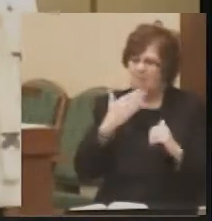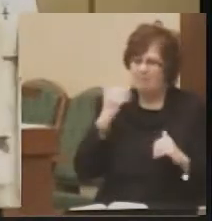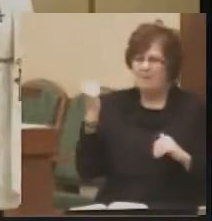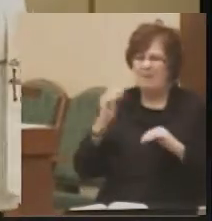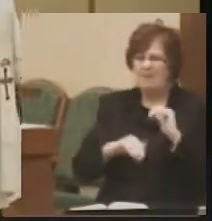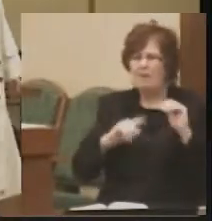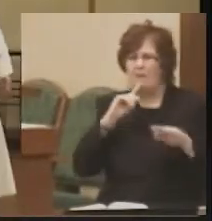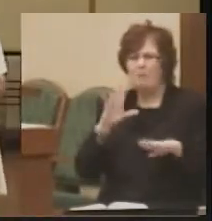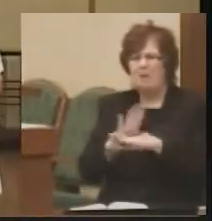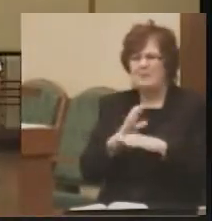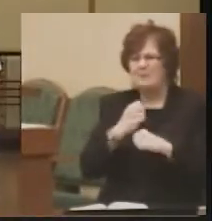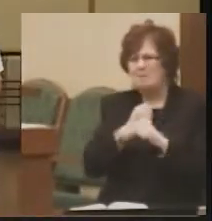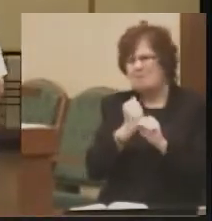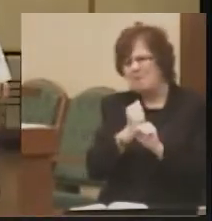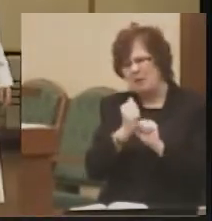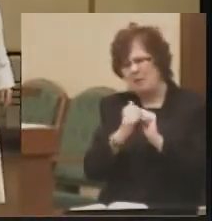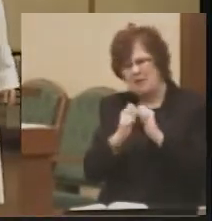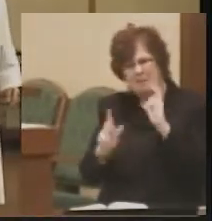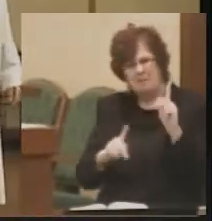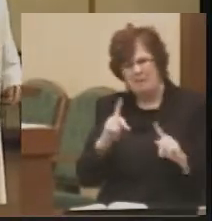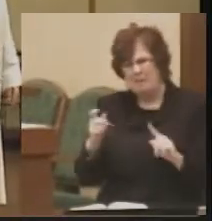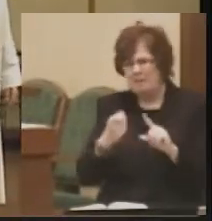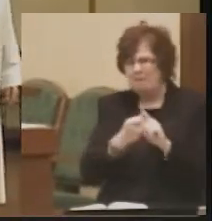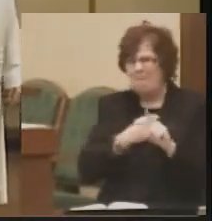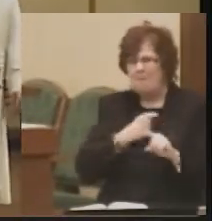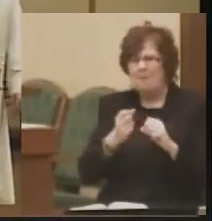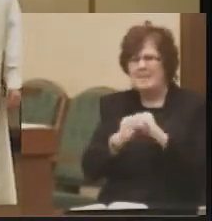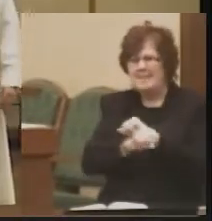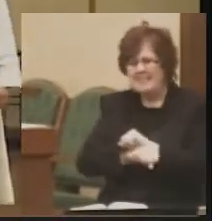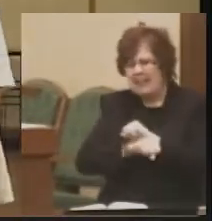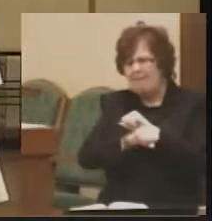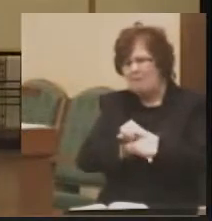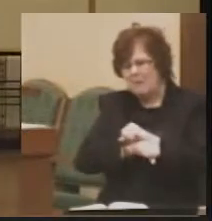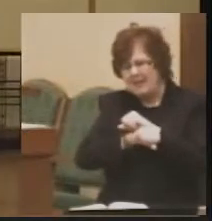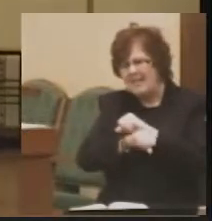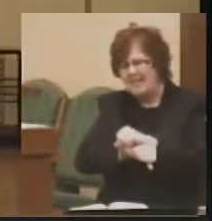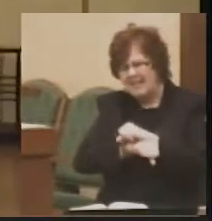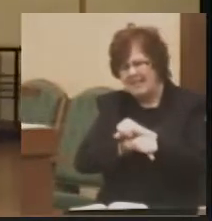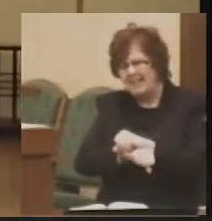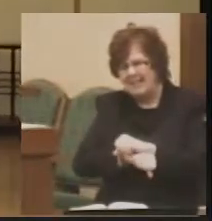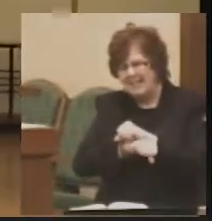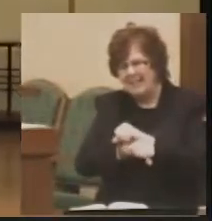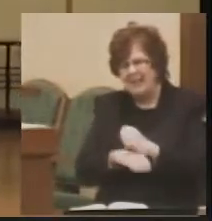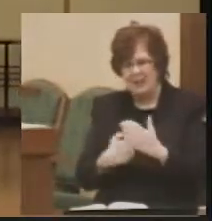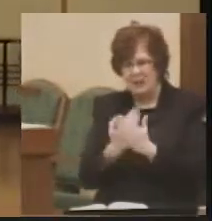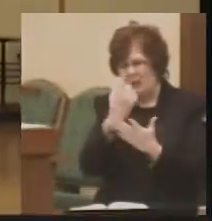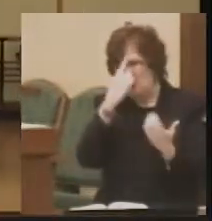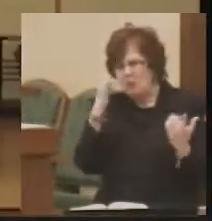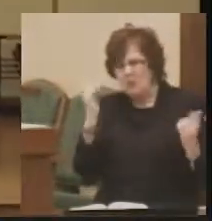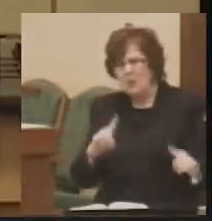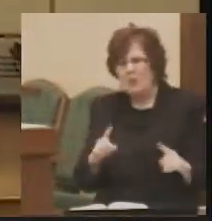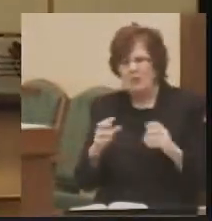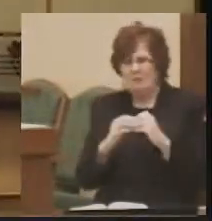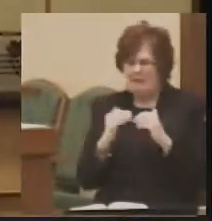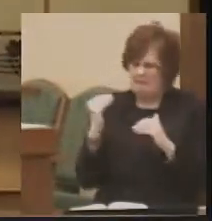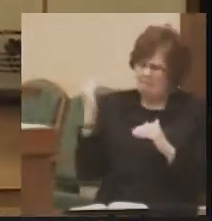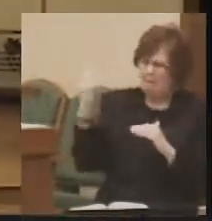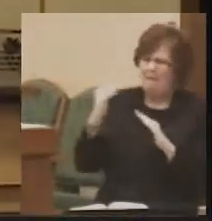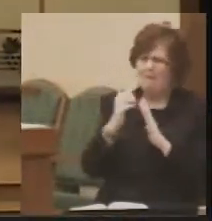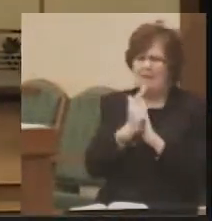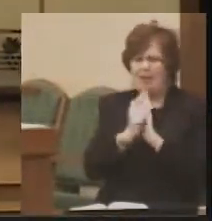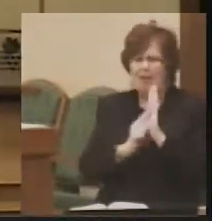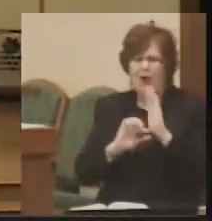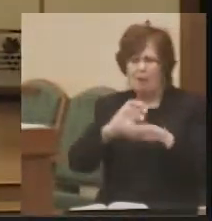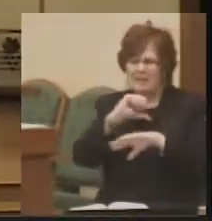he made to his people as they came out of slavery in Egypt. This new covenant would supersede the law which forms the